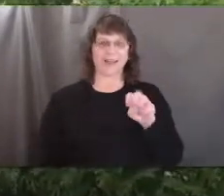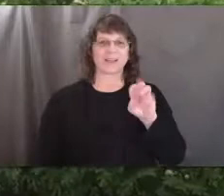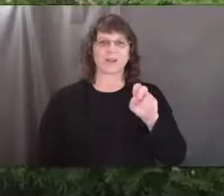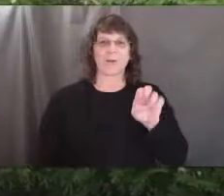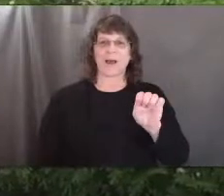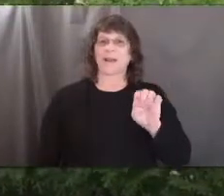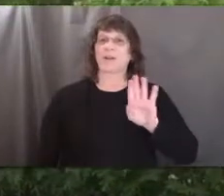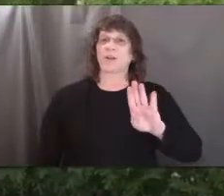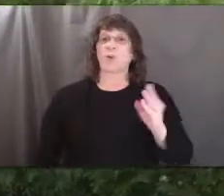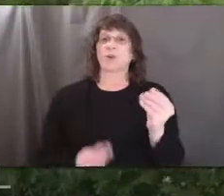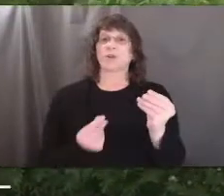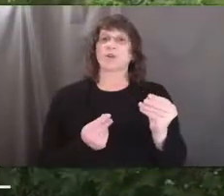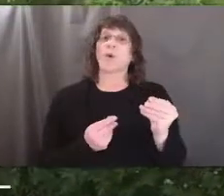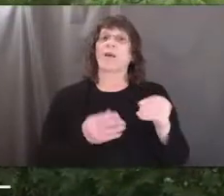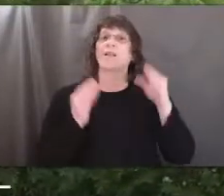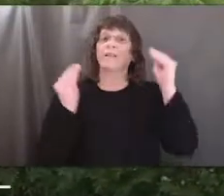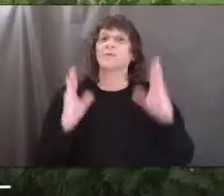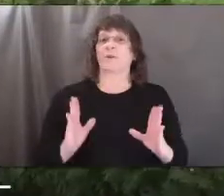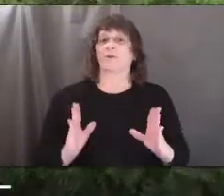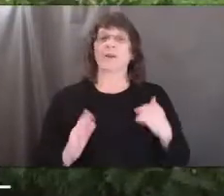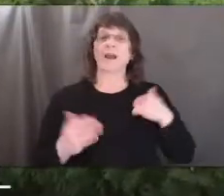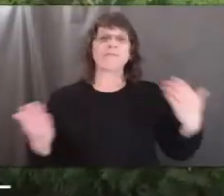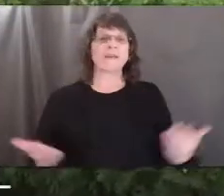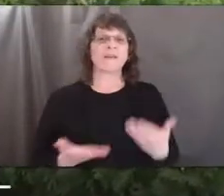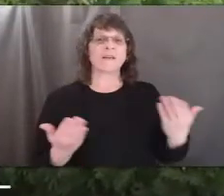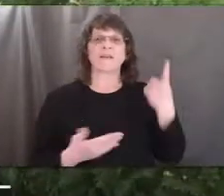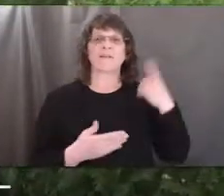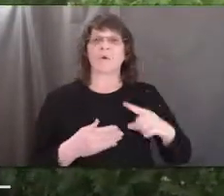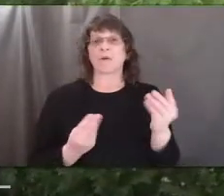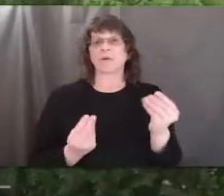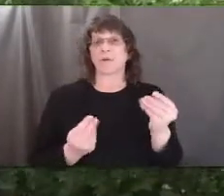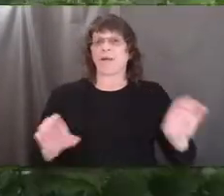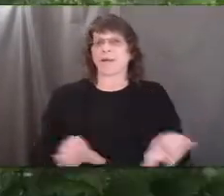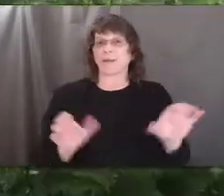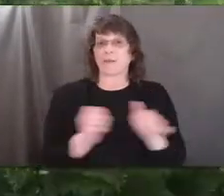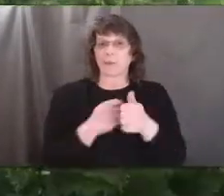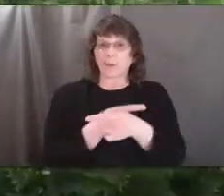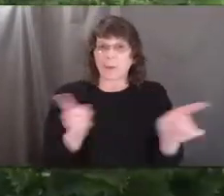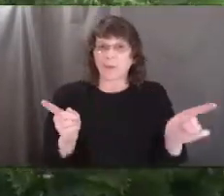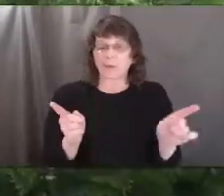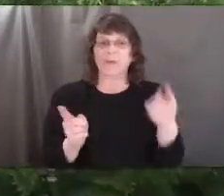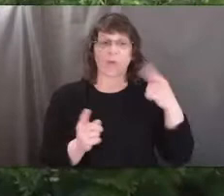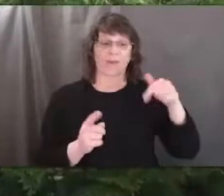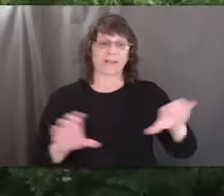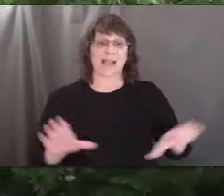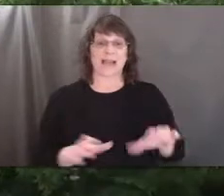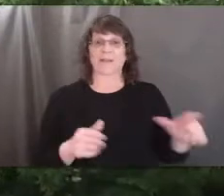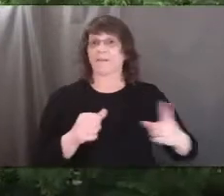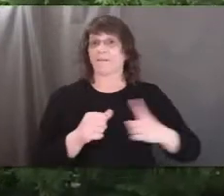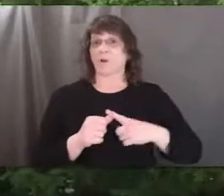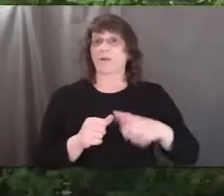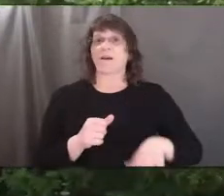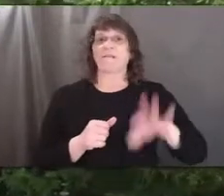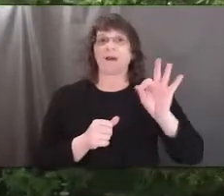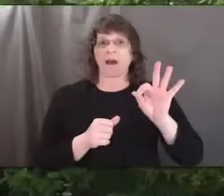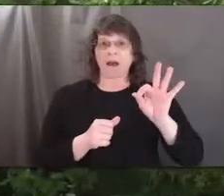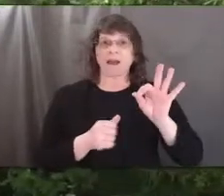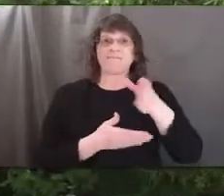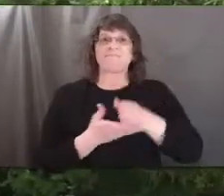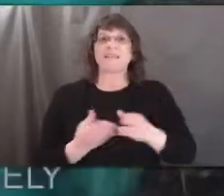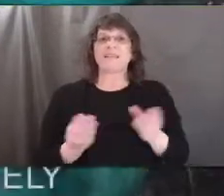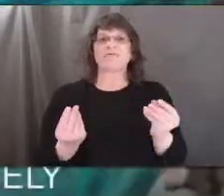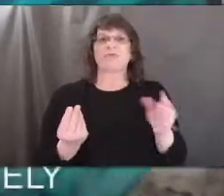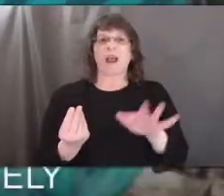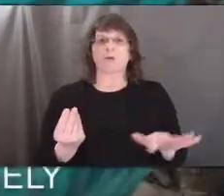Soil field instructor, I'm here to do a soil activity with you all for this activity. Step one, find a piece of